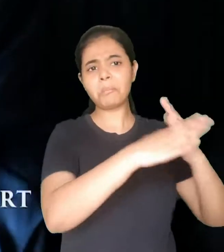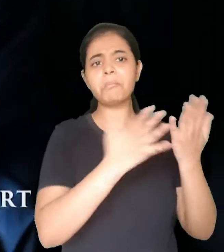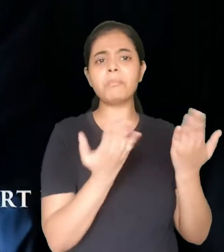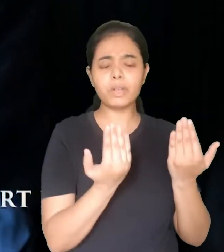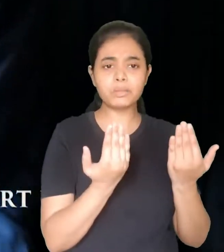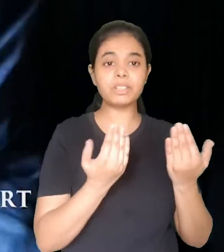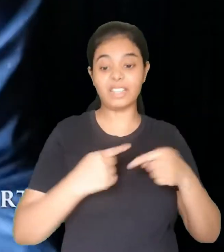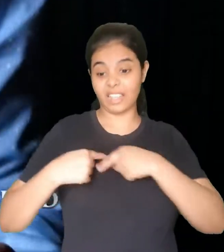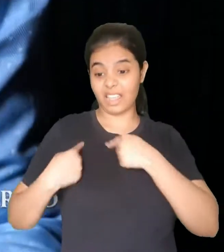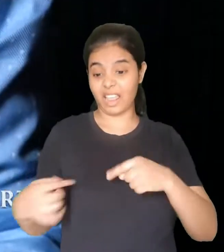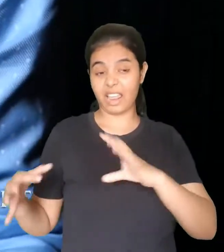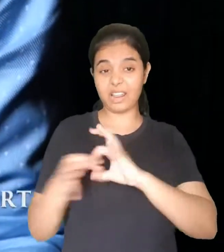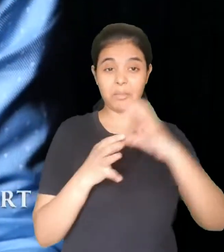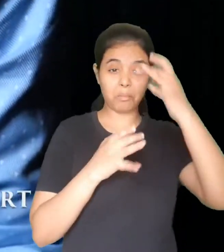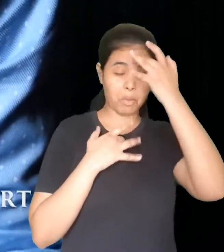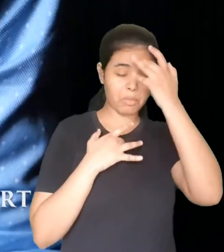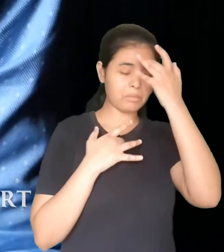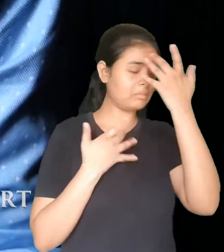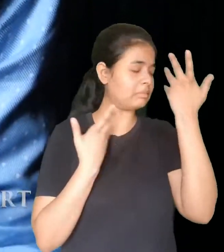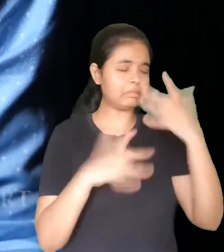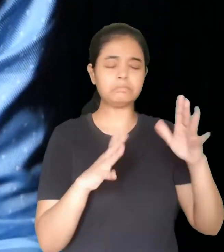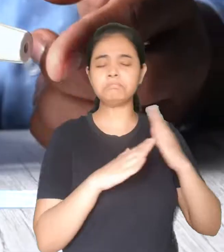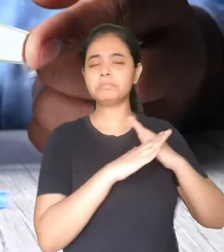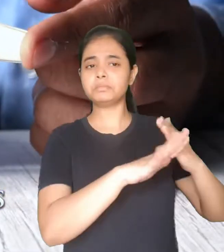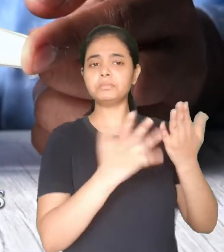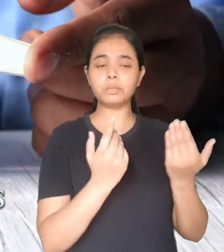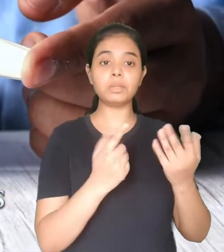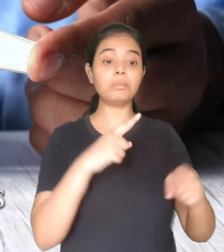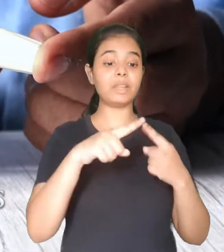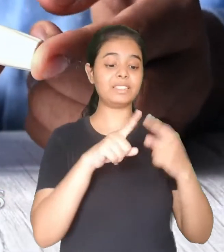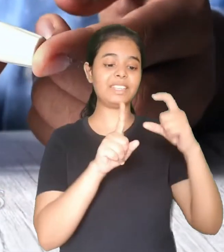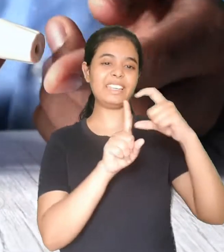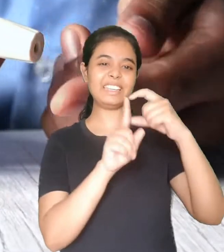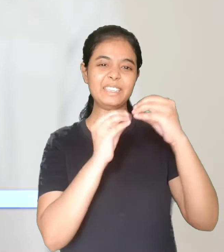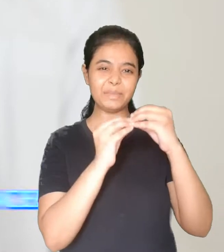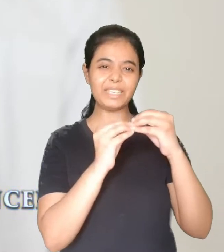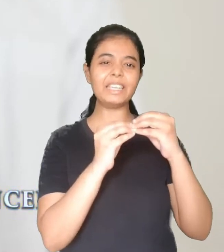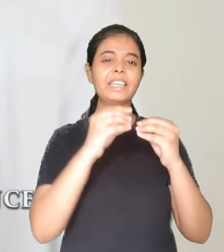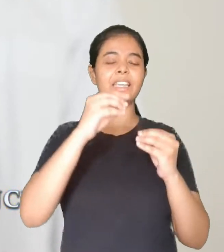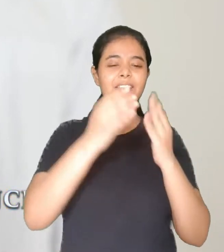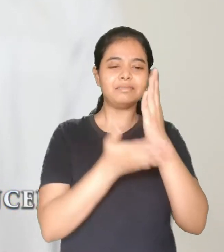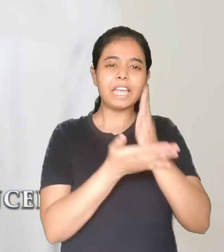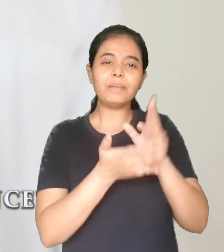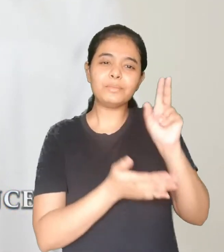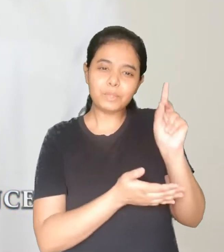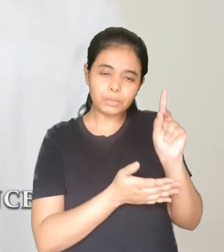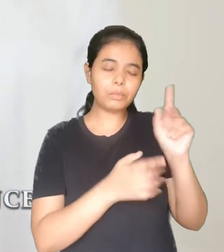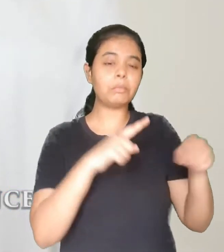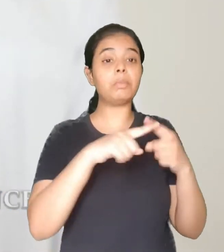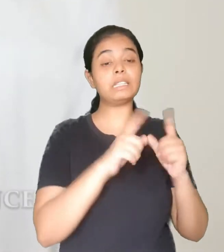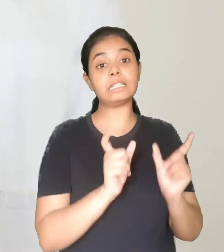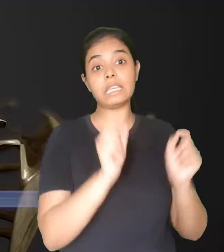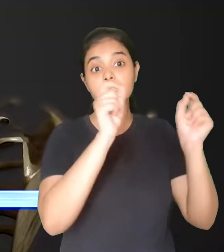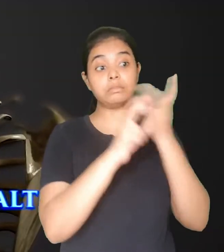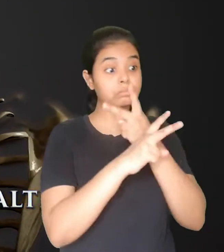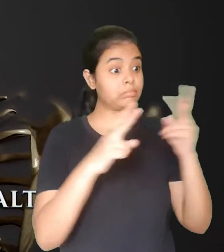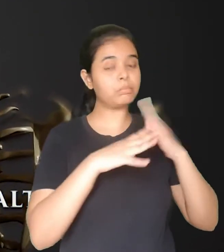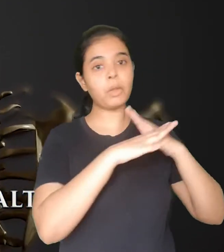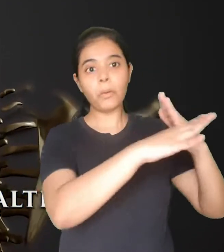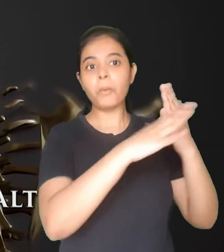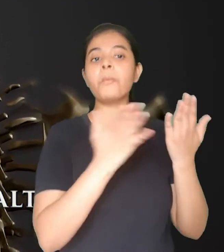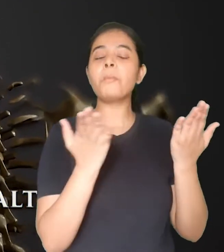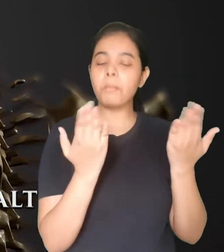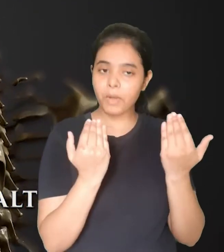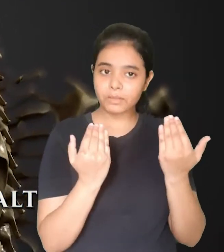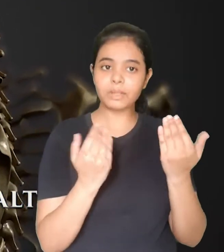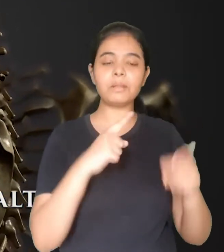and can ward off coronary heart disease, type 2 diabetes, even some types of cancer. It